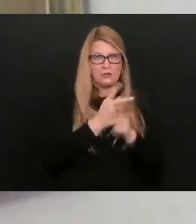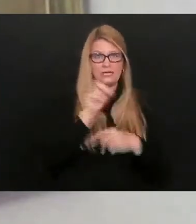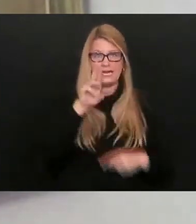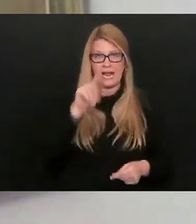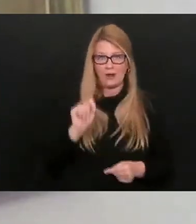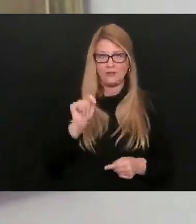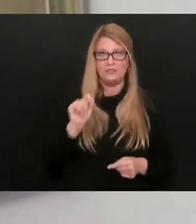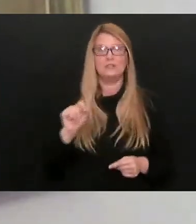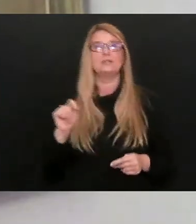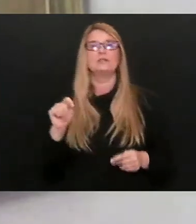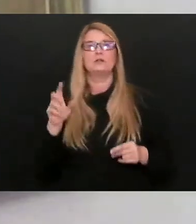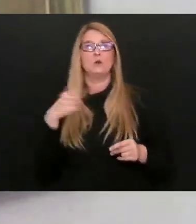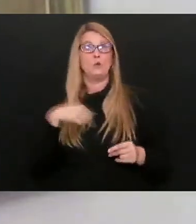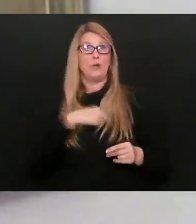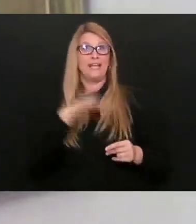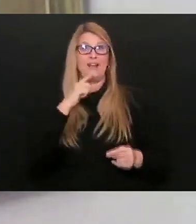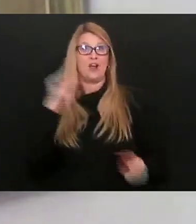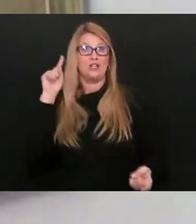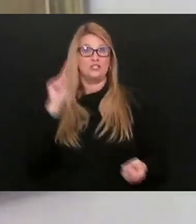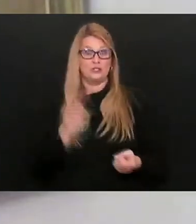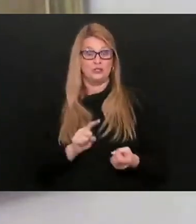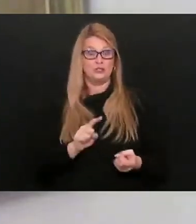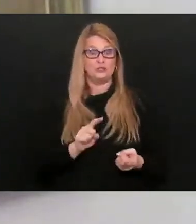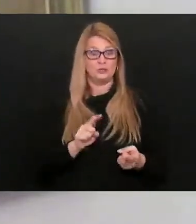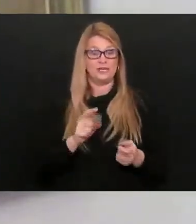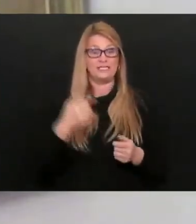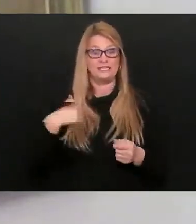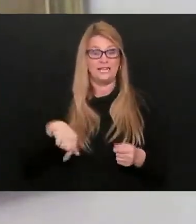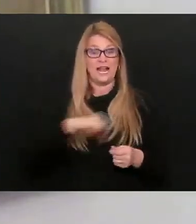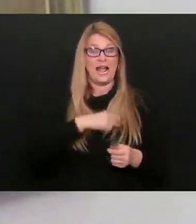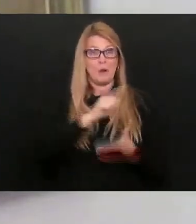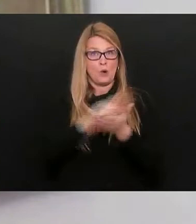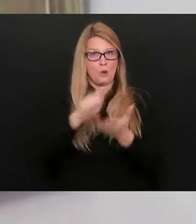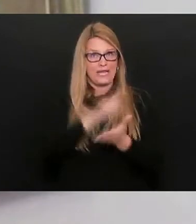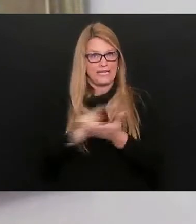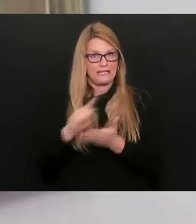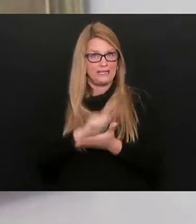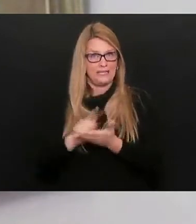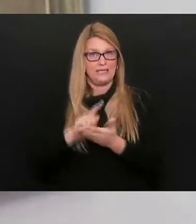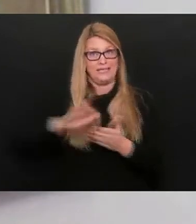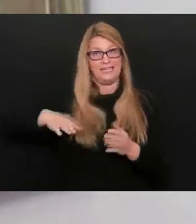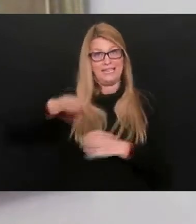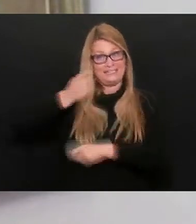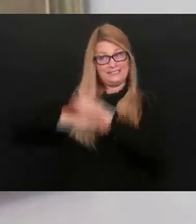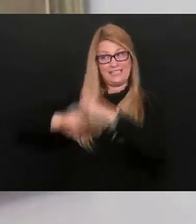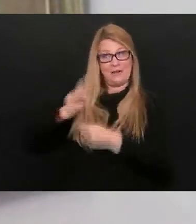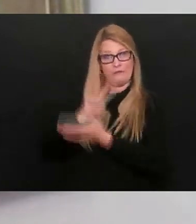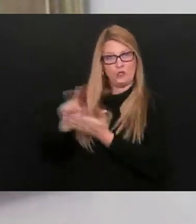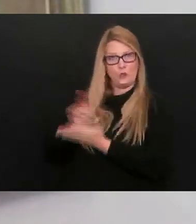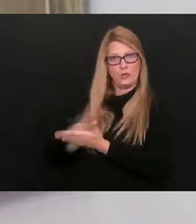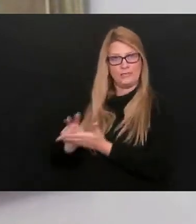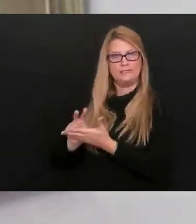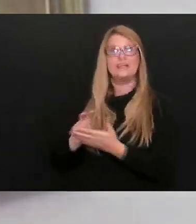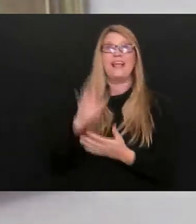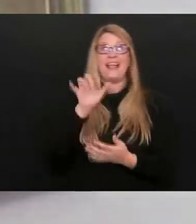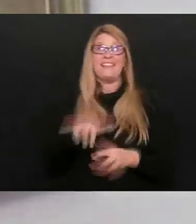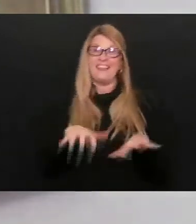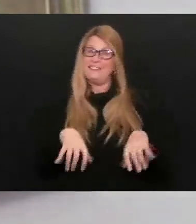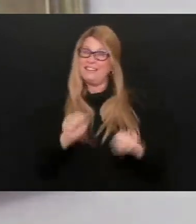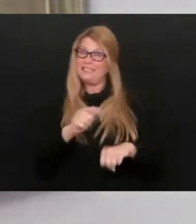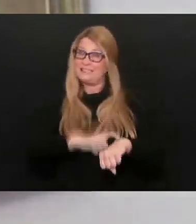We are also decreasing our bi-weekly process to a weekly process. It is a manual process that does take time.